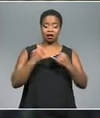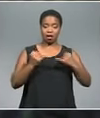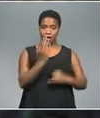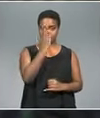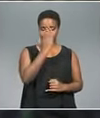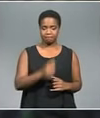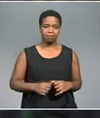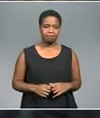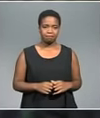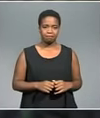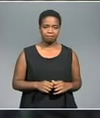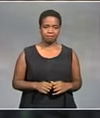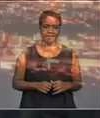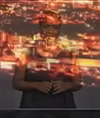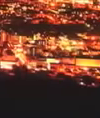closer.